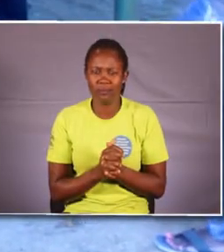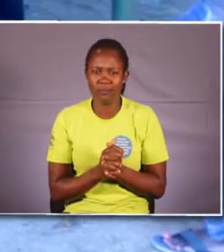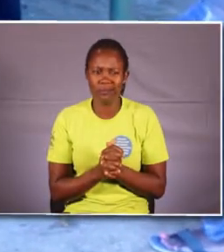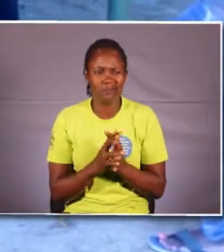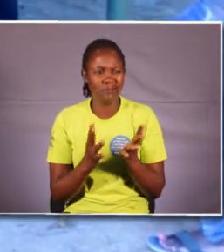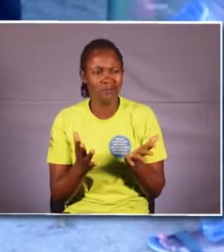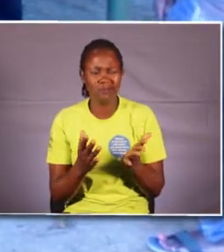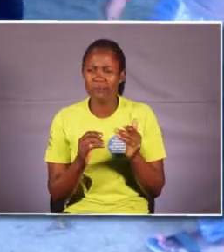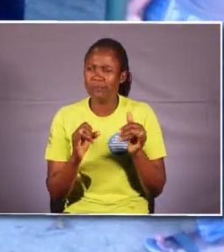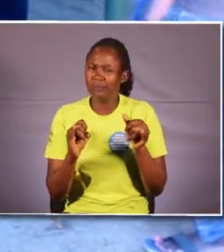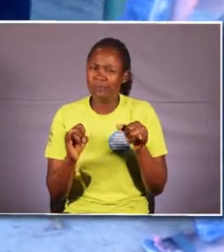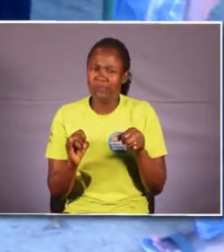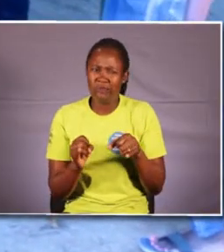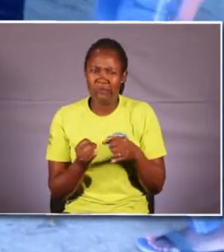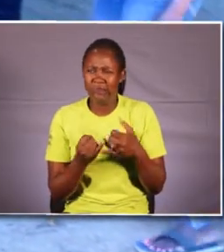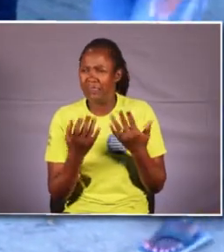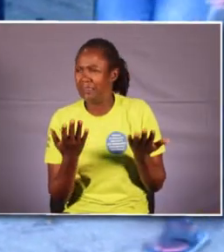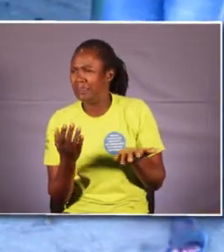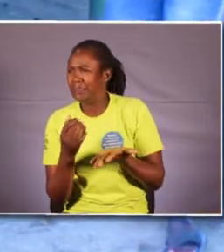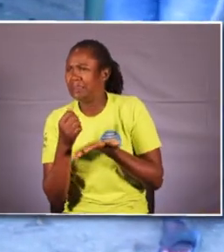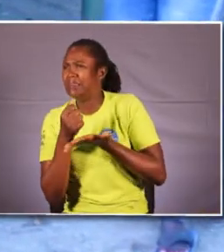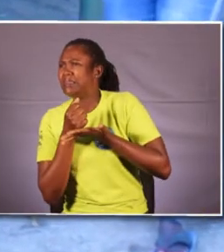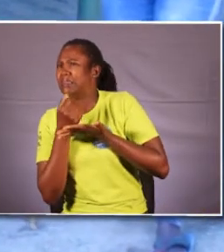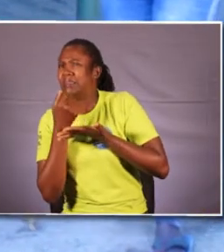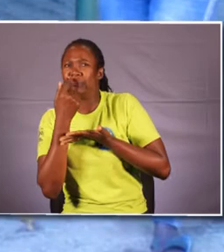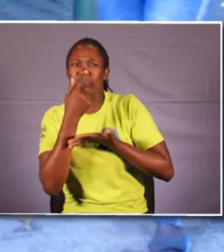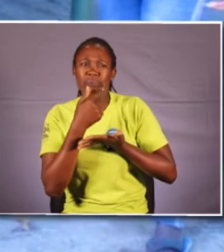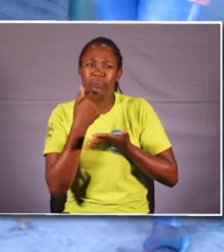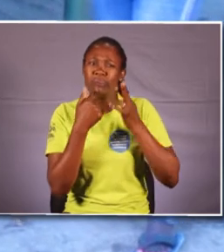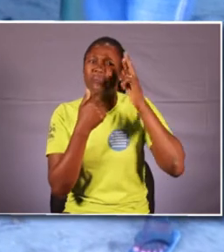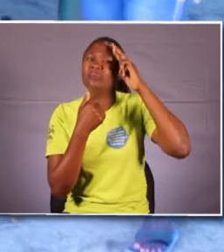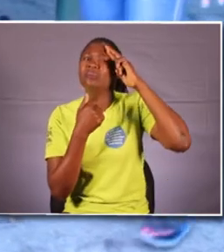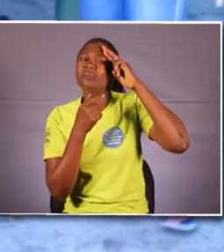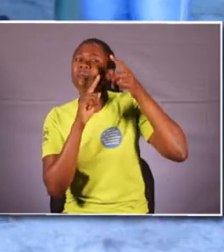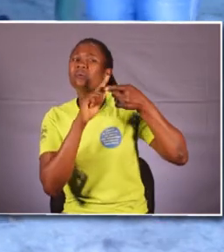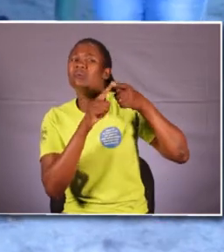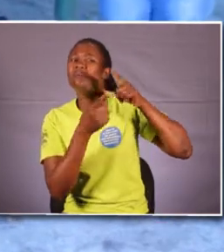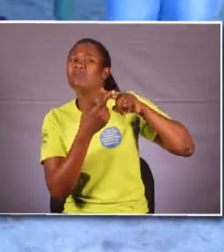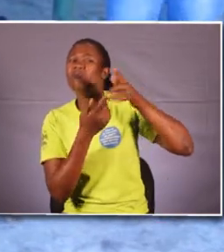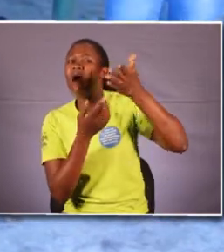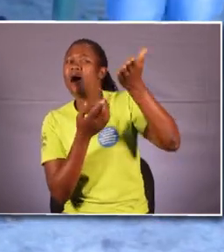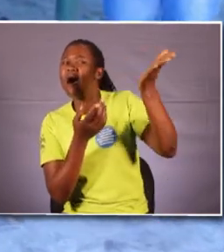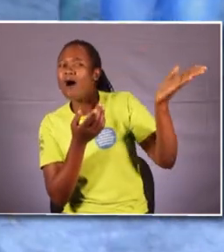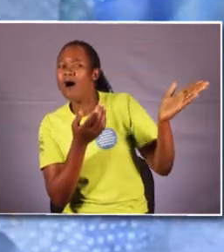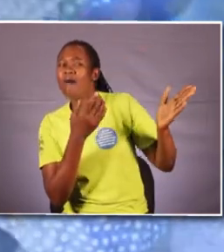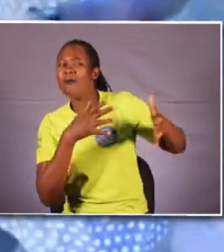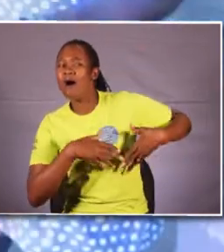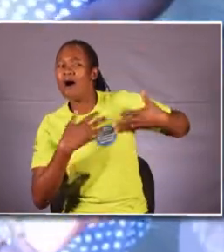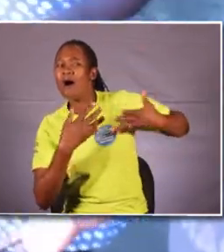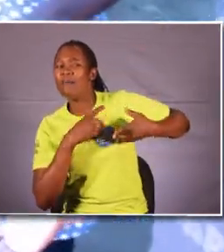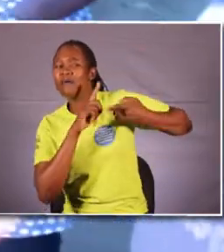As you move about desperately searching for help, you stumble upon your friends and they appear to be enjoying their life.